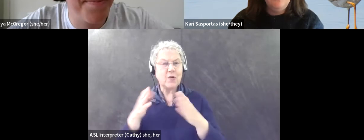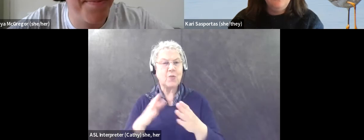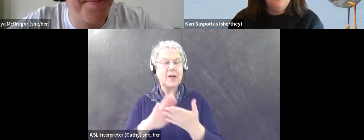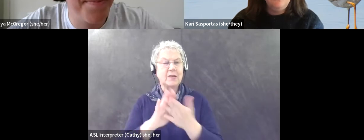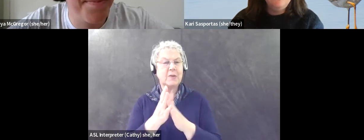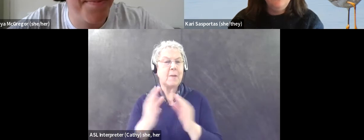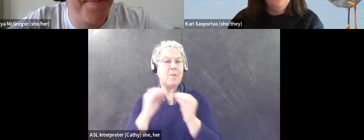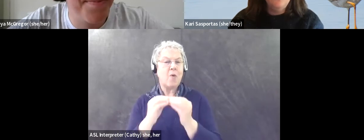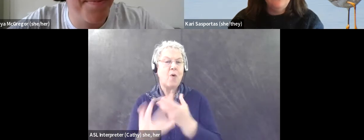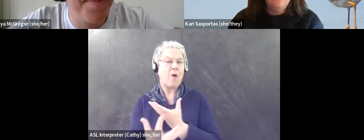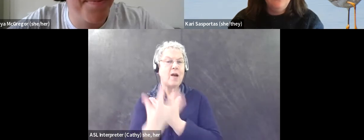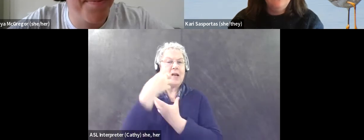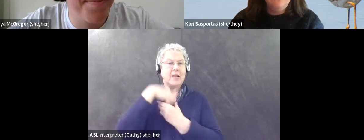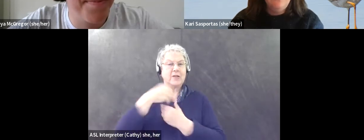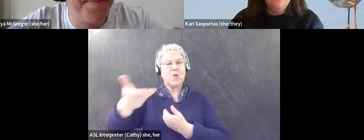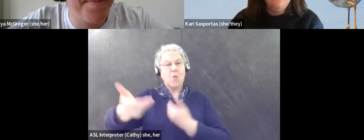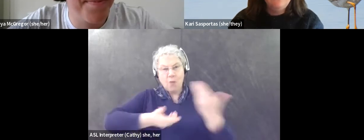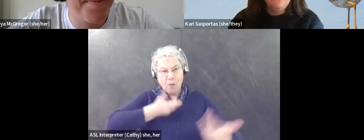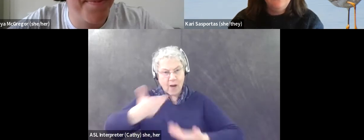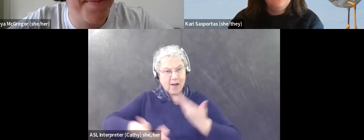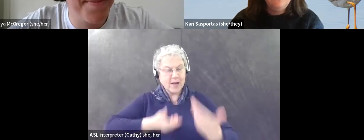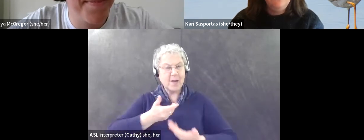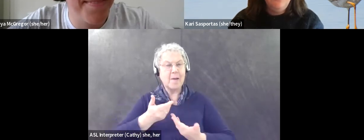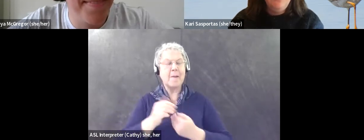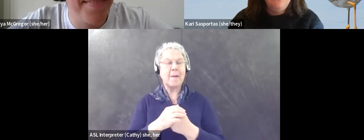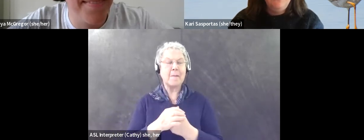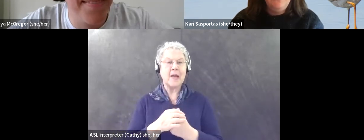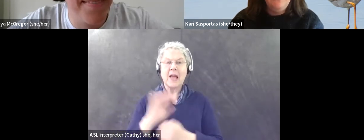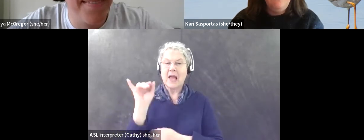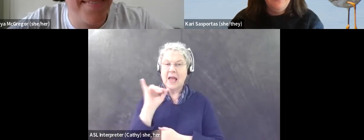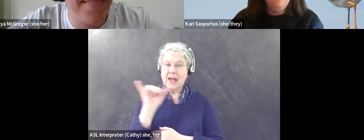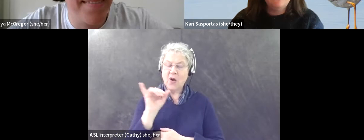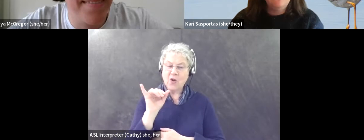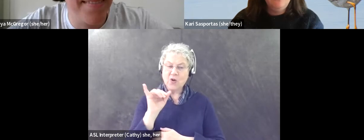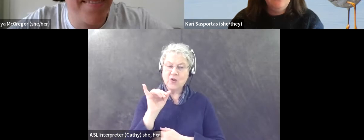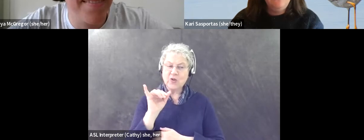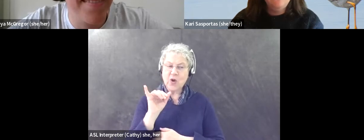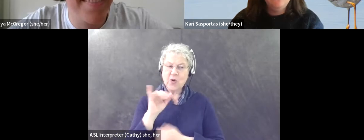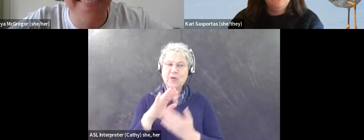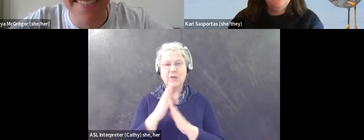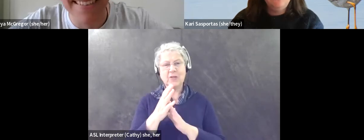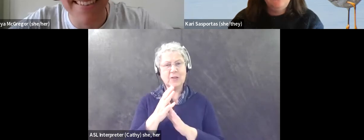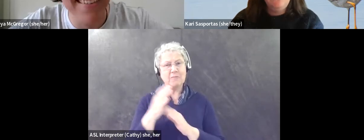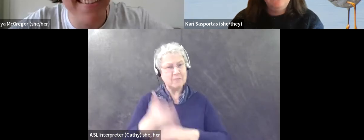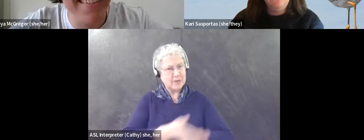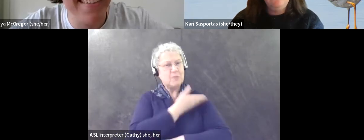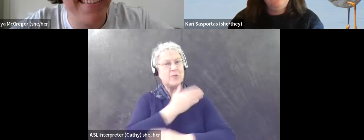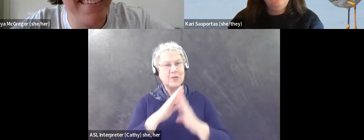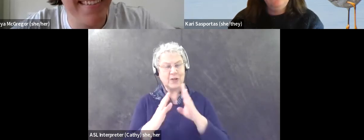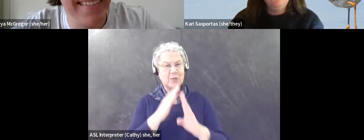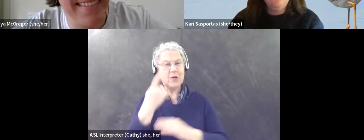uh, to be more welcoming and to be, um, a better community for the LGBTQ